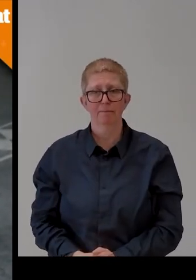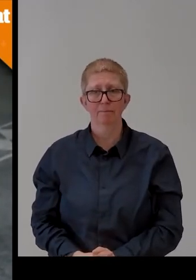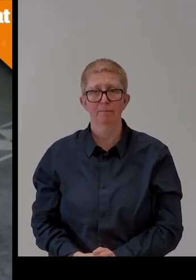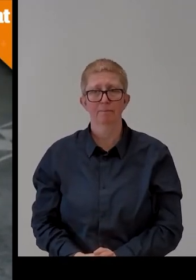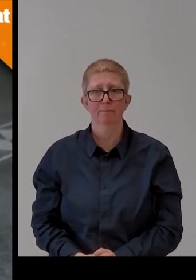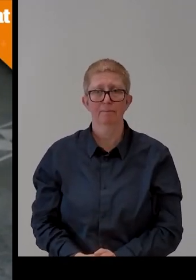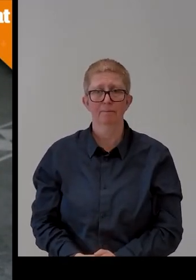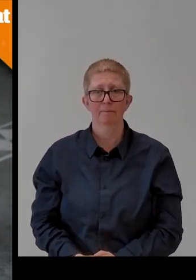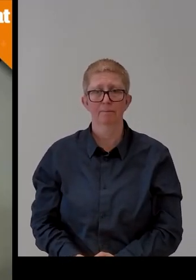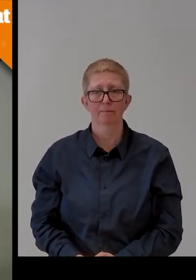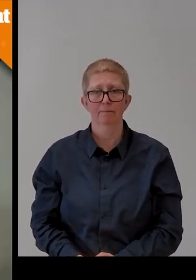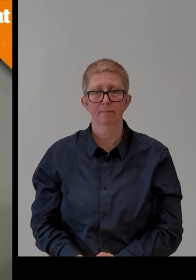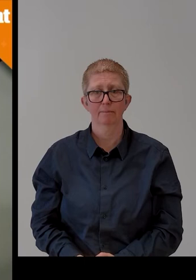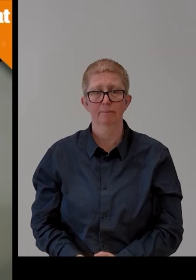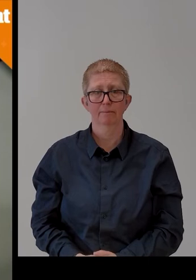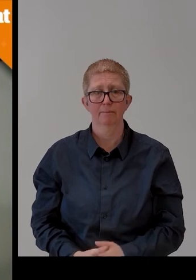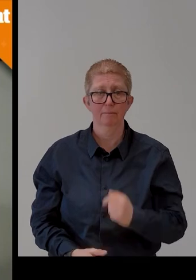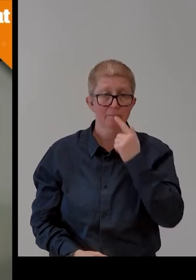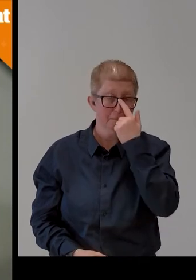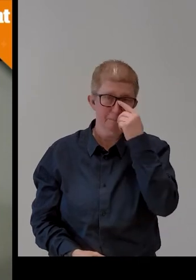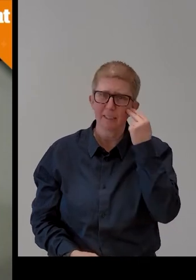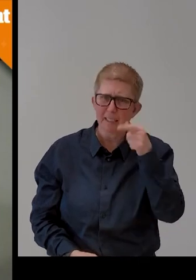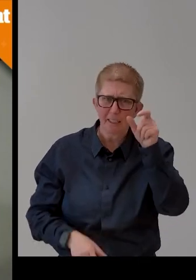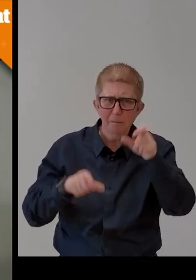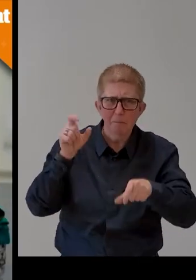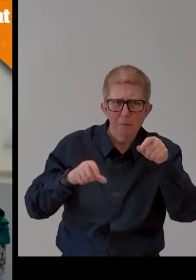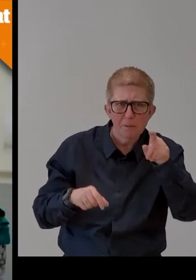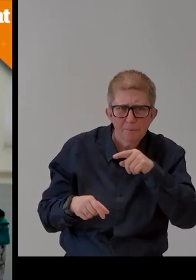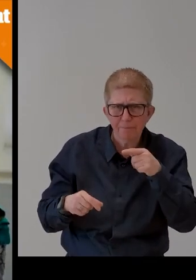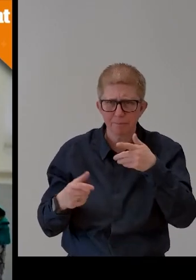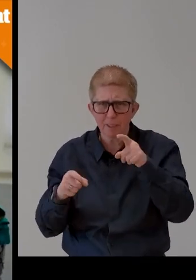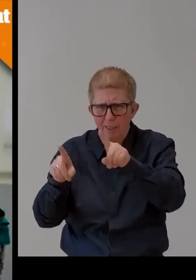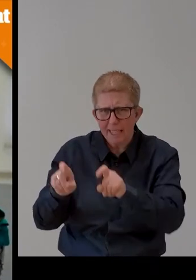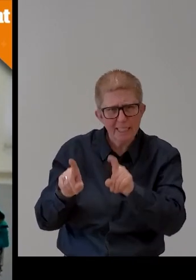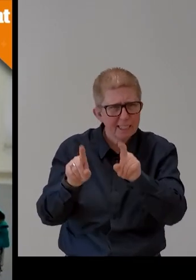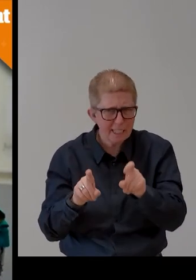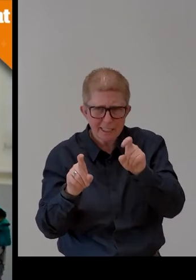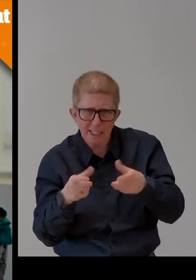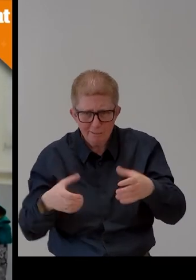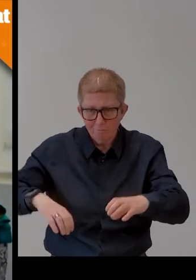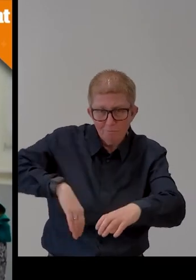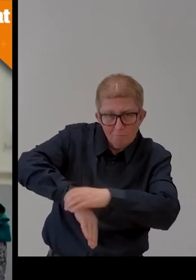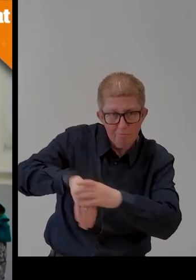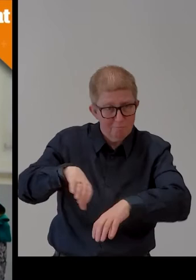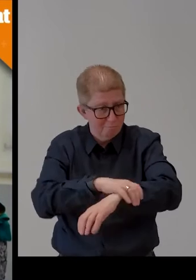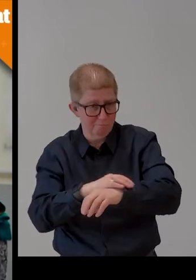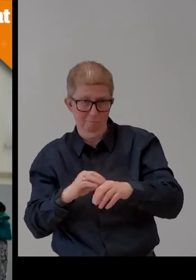We can still see people with prosthesis and talking.